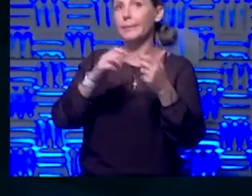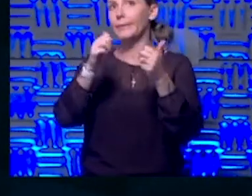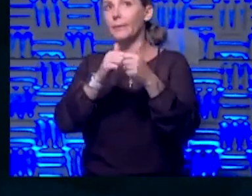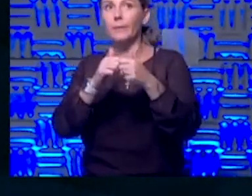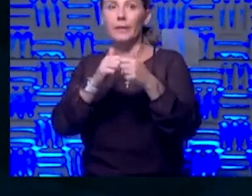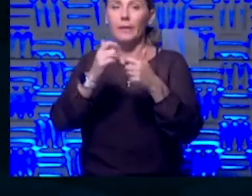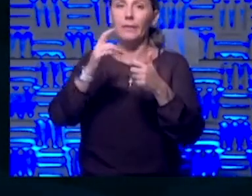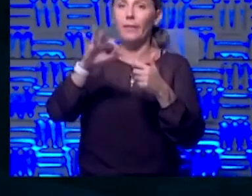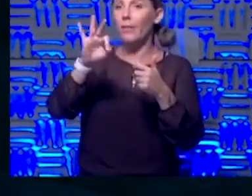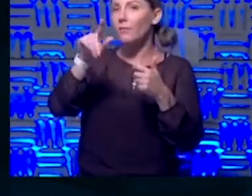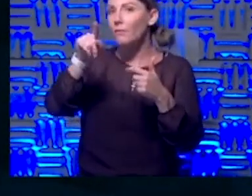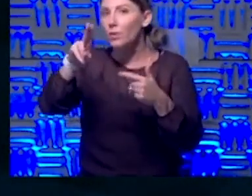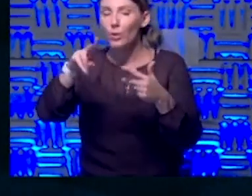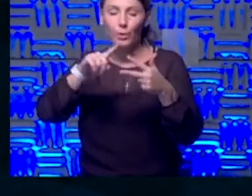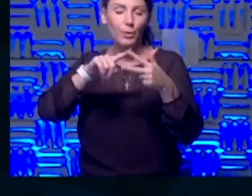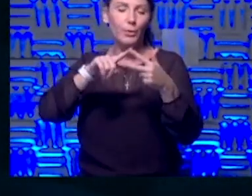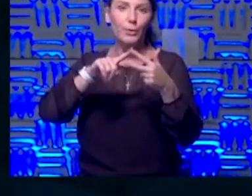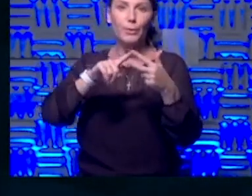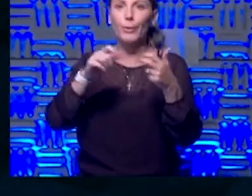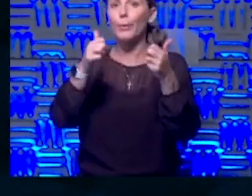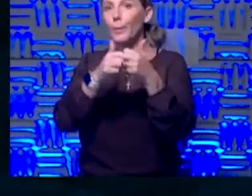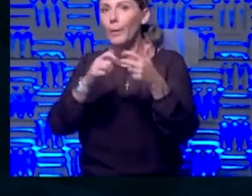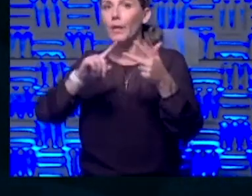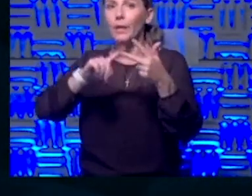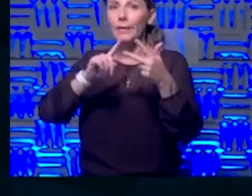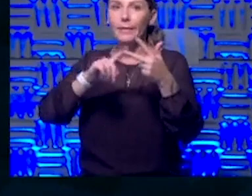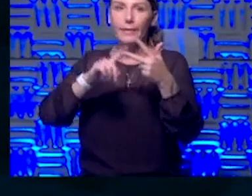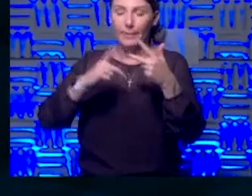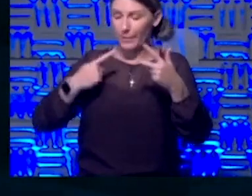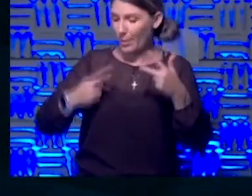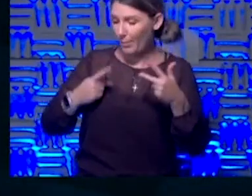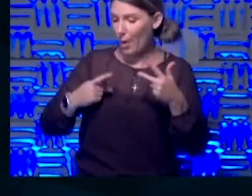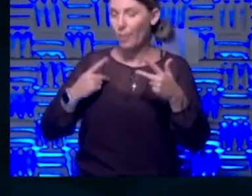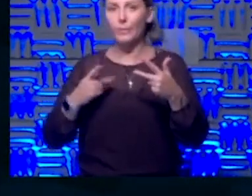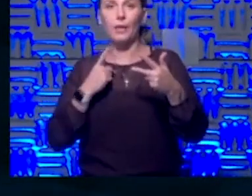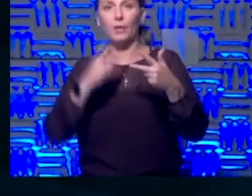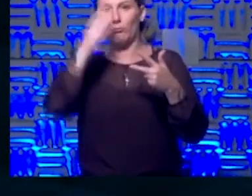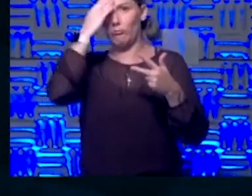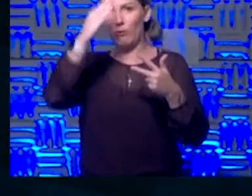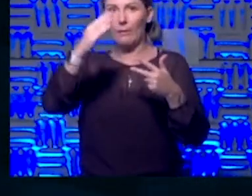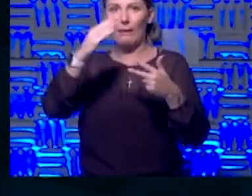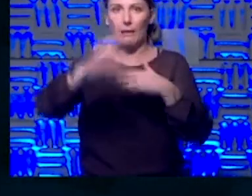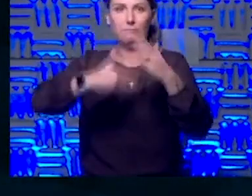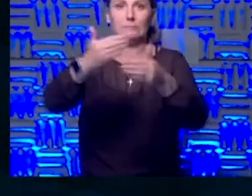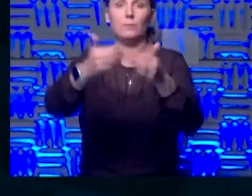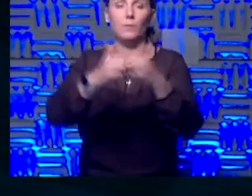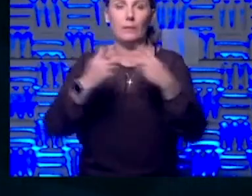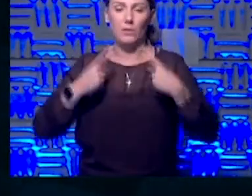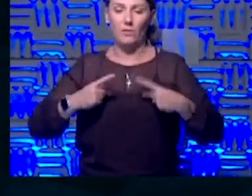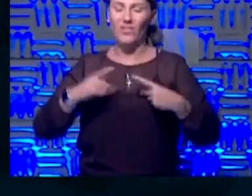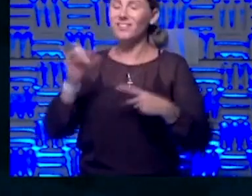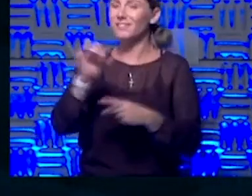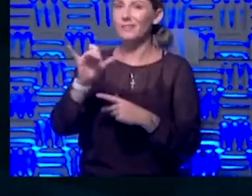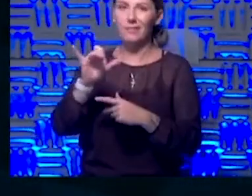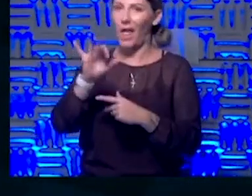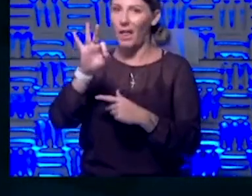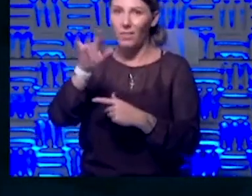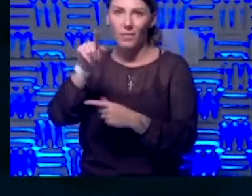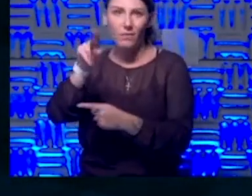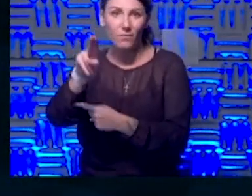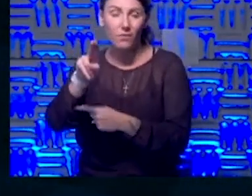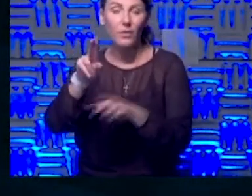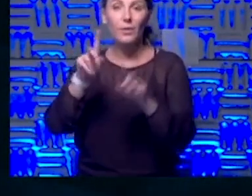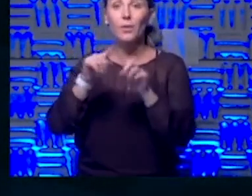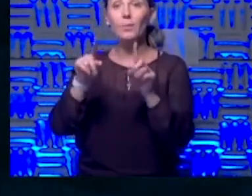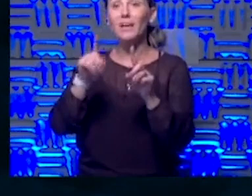COVID-19 with pneumonia, because we all know that it kind of progresses pneumonia and that's what you die from, just like influenza. And so it's